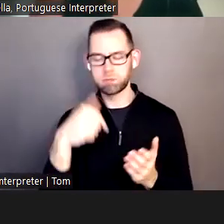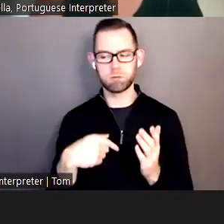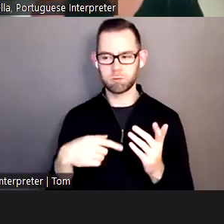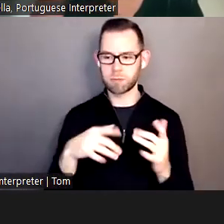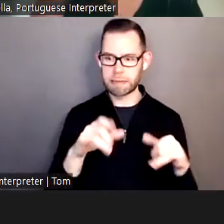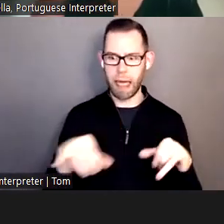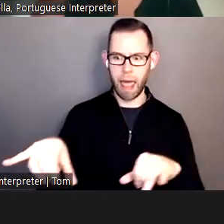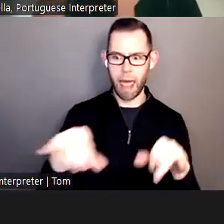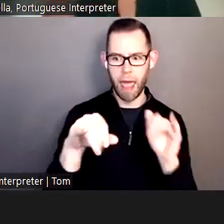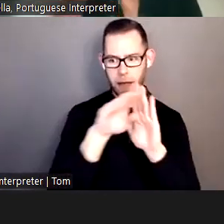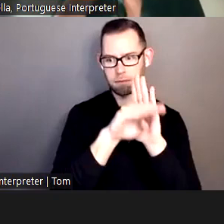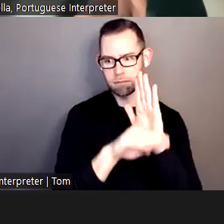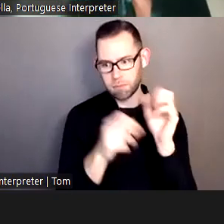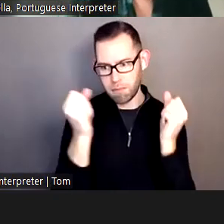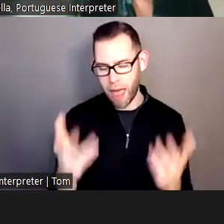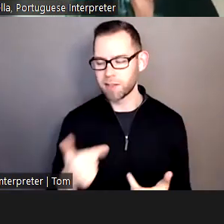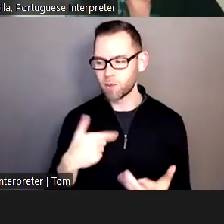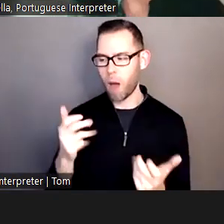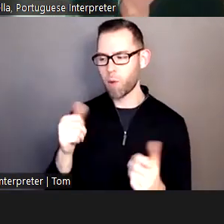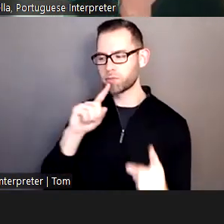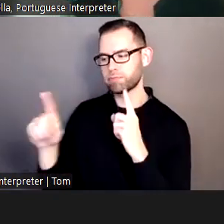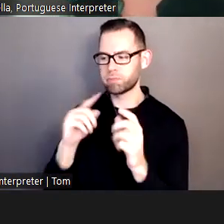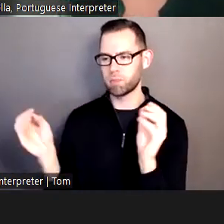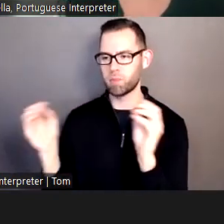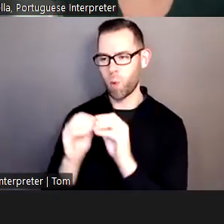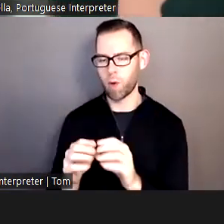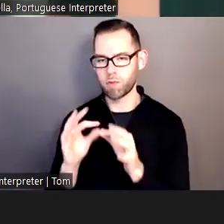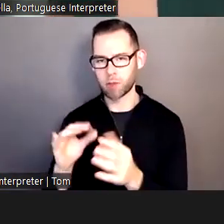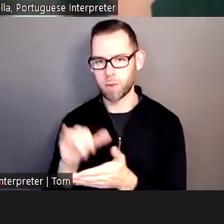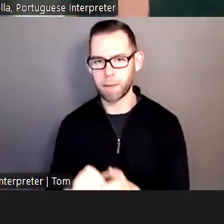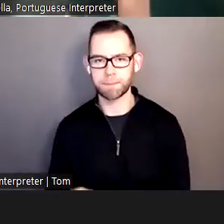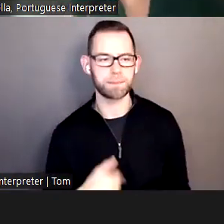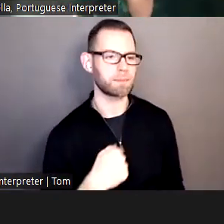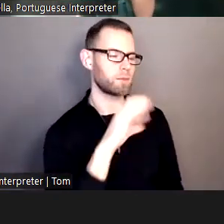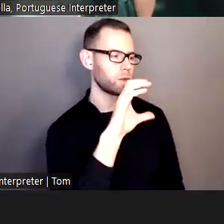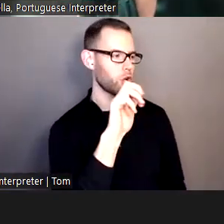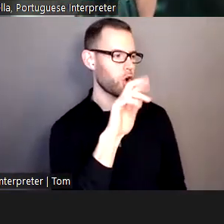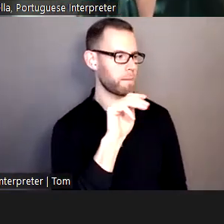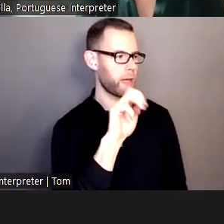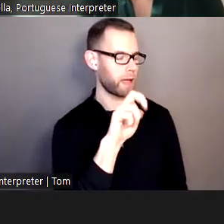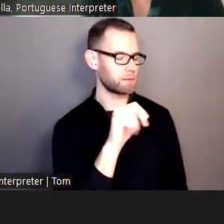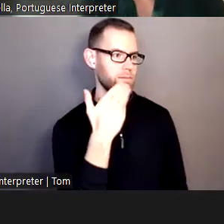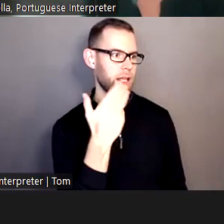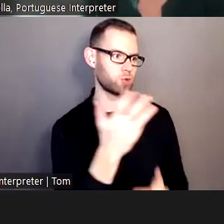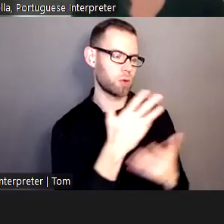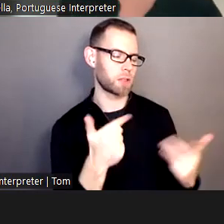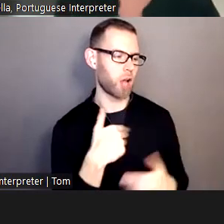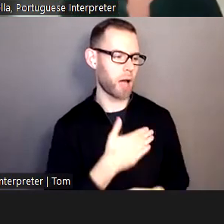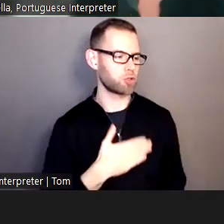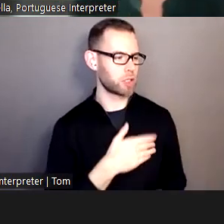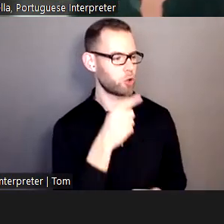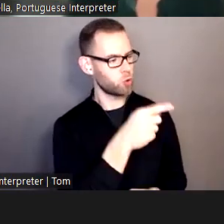conversation with you all about it. Thank you so much. I appreciate you taking the time to